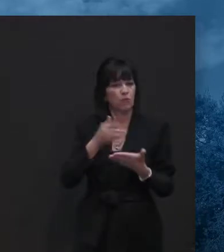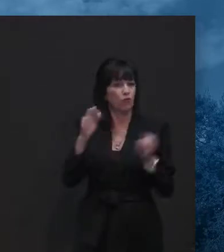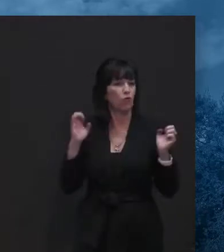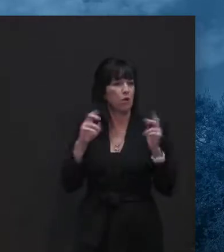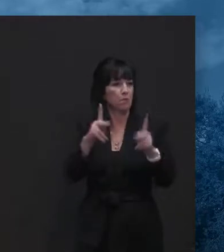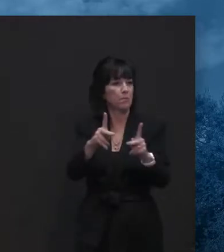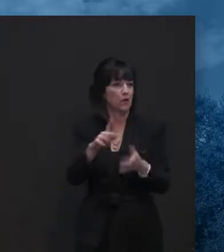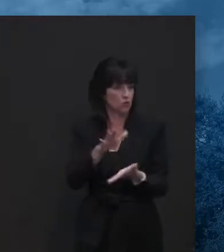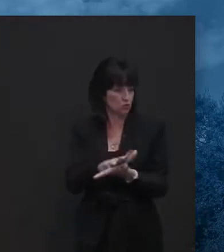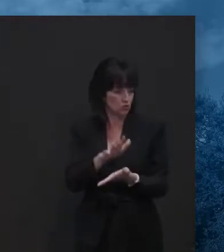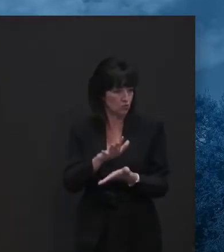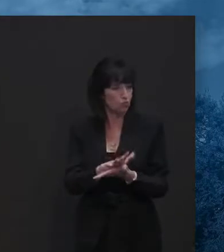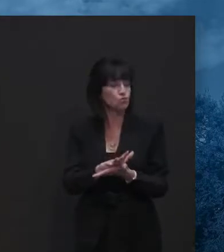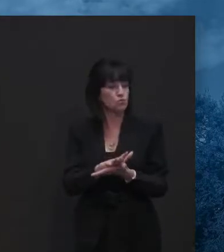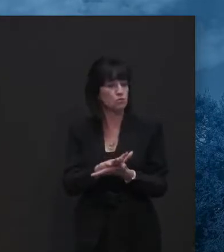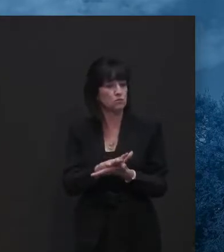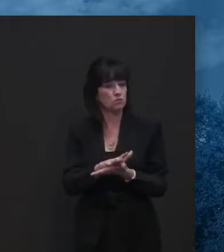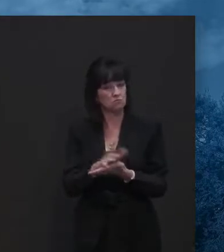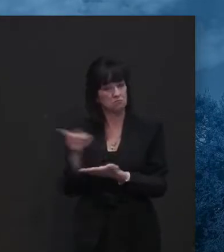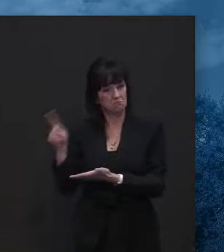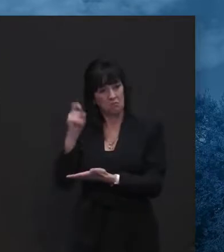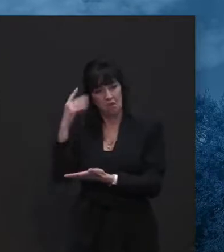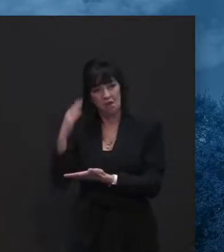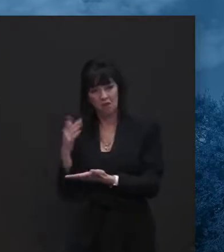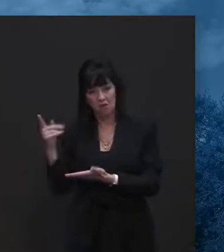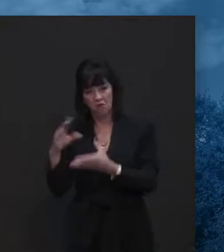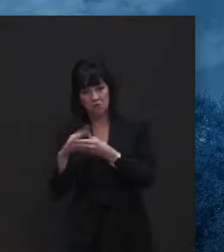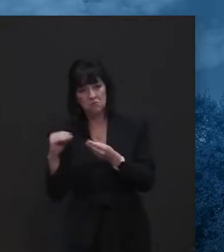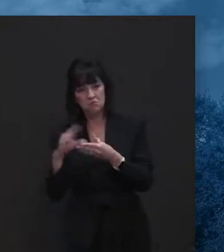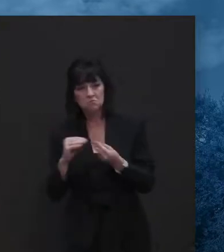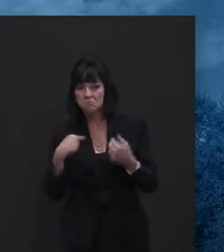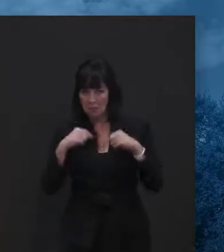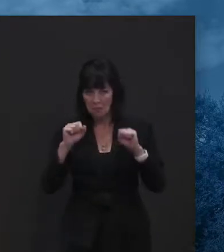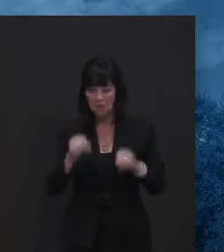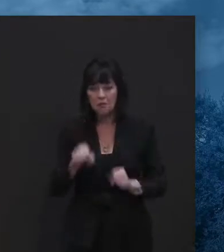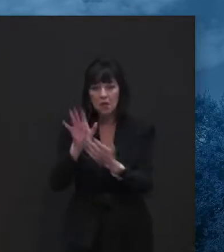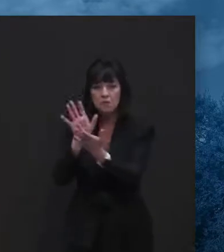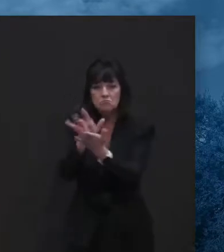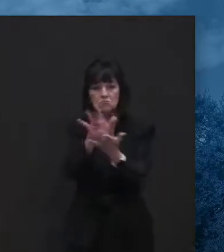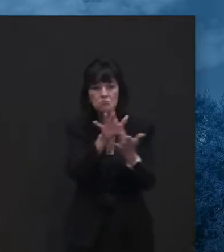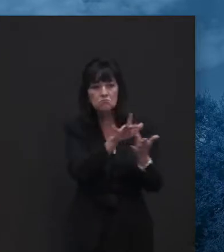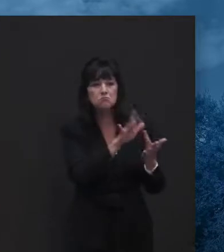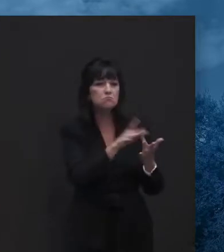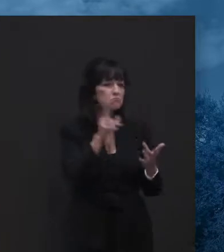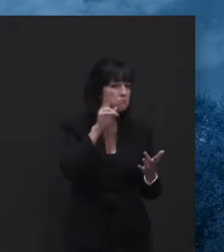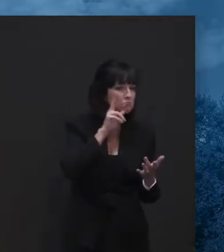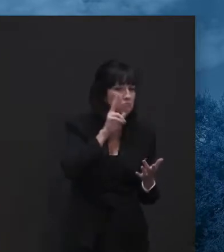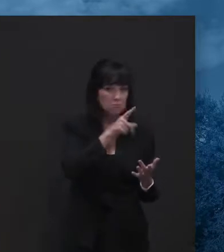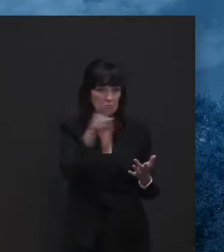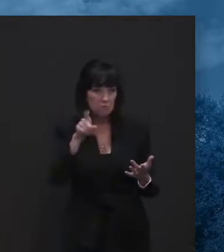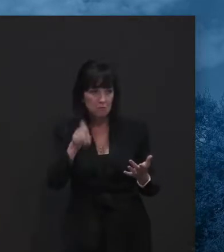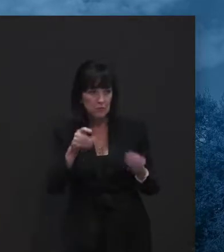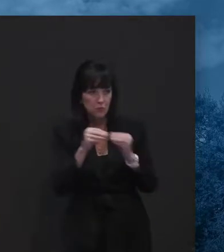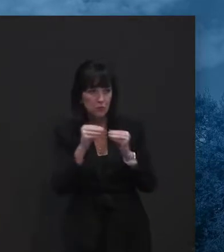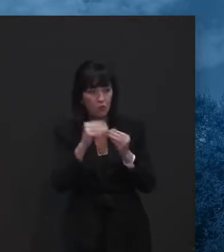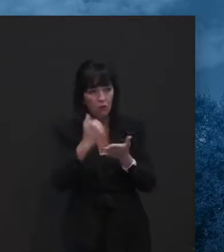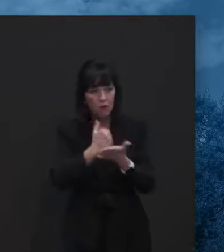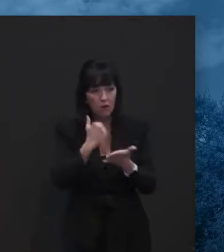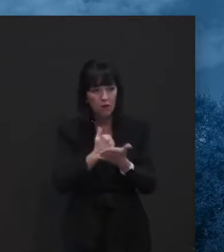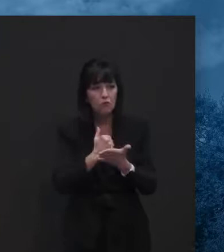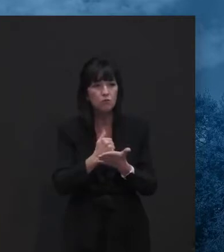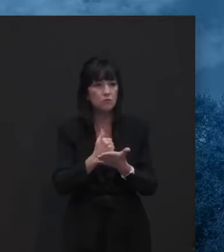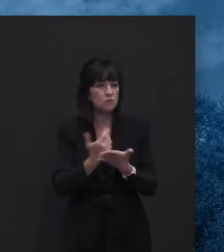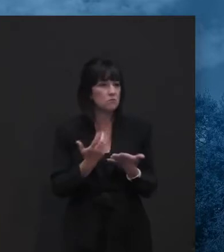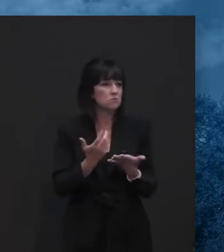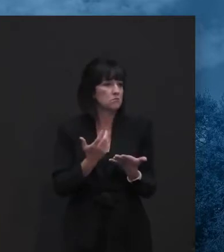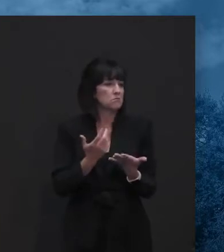type of hybrid environment. as the governor said, we are going to continue to see what type of support we can provide them. whether that's, you know,